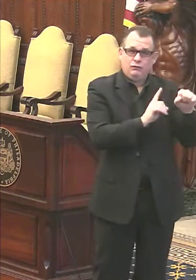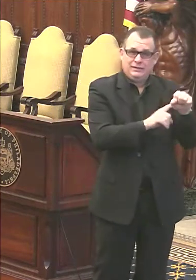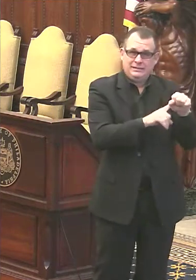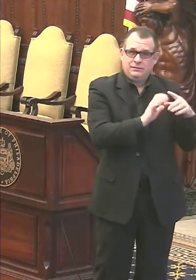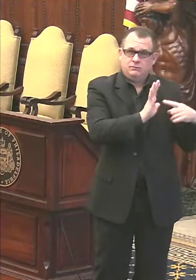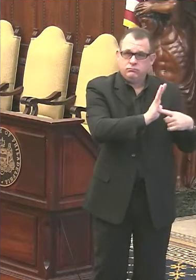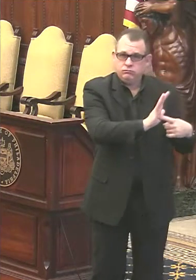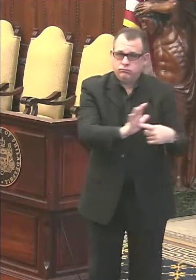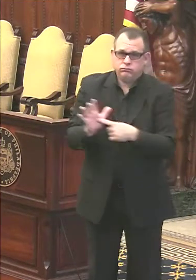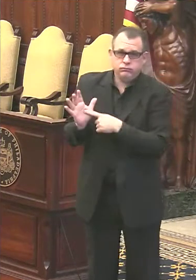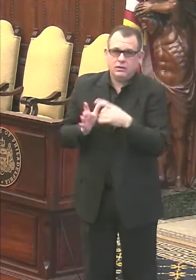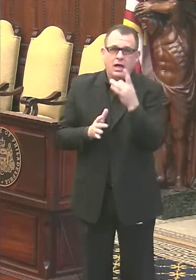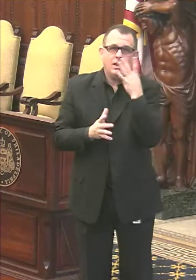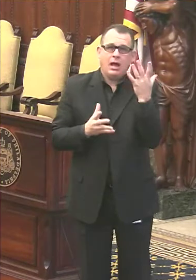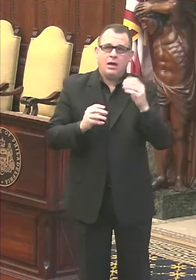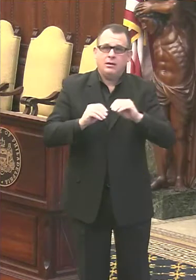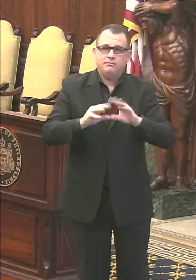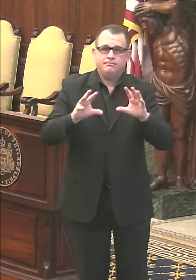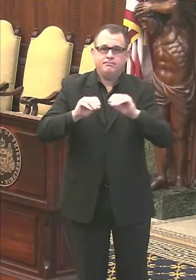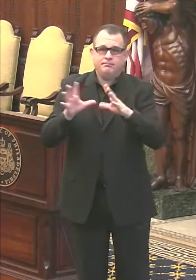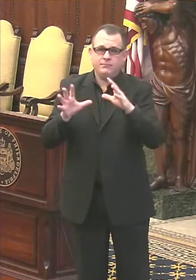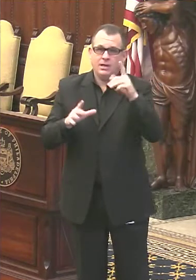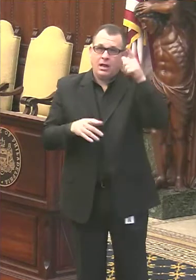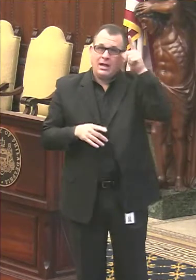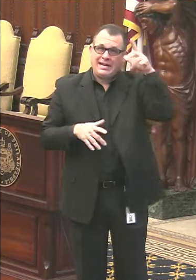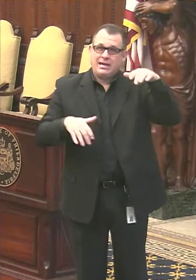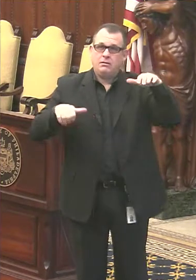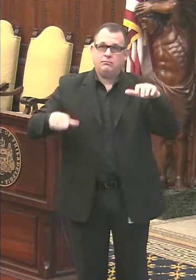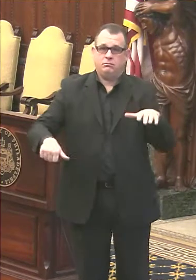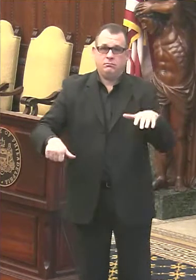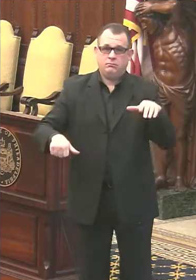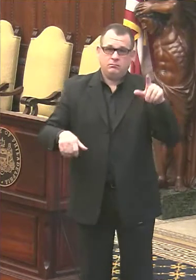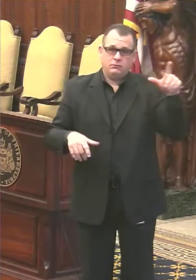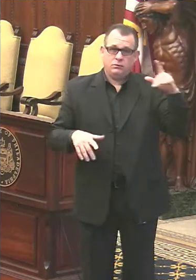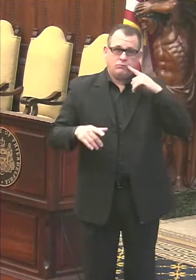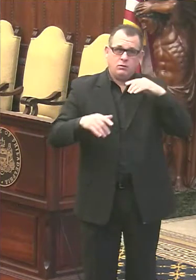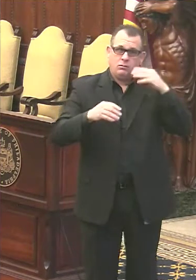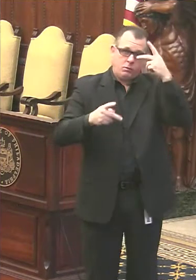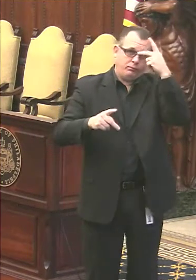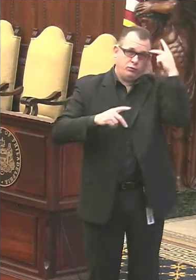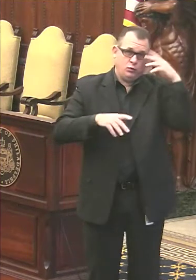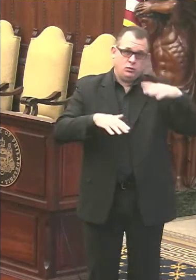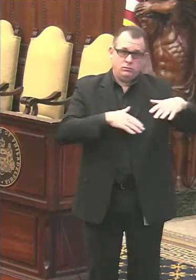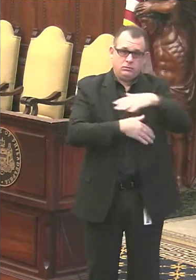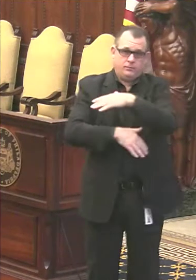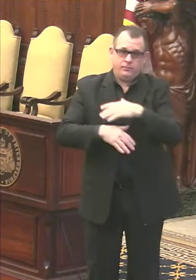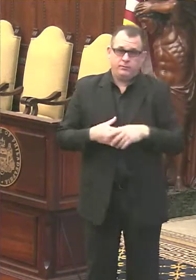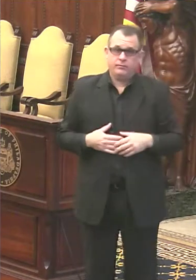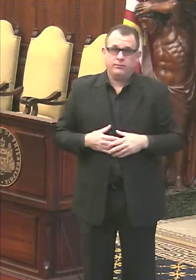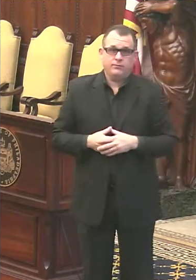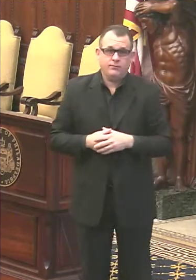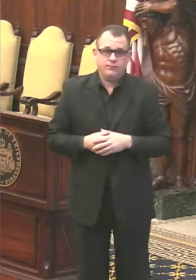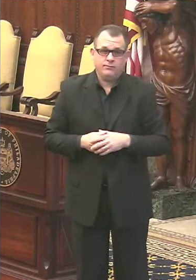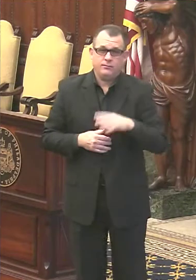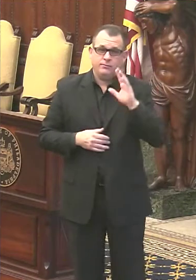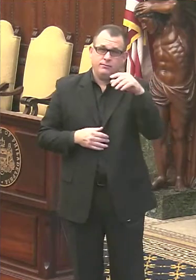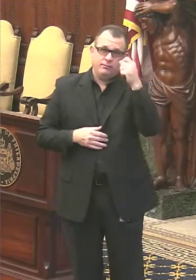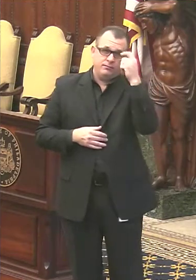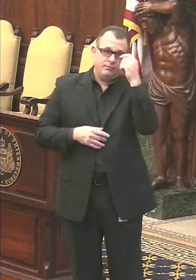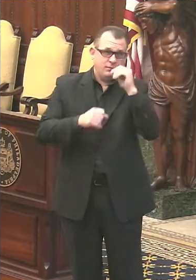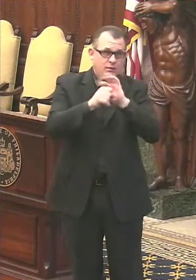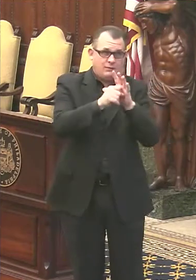who have died. As we distribute the COVID-19 vaccine, we can never forget that this virus has already claimed more than 2,300